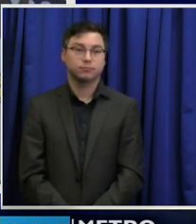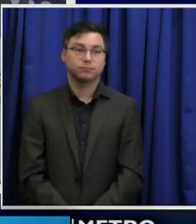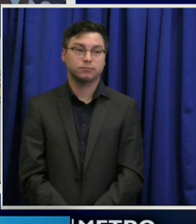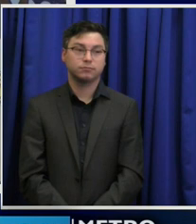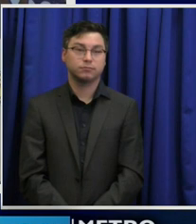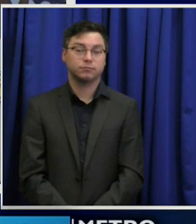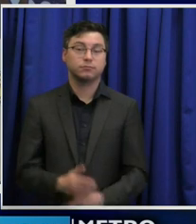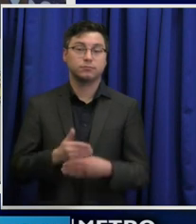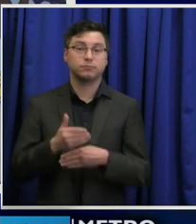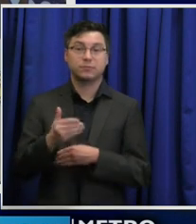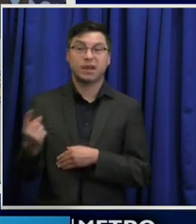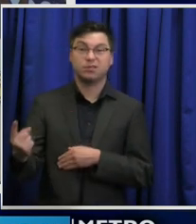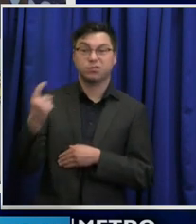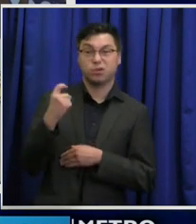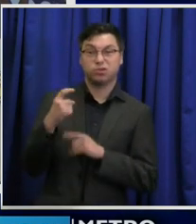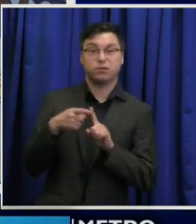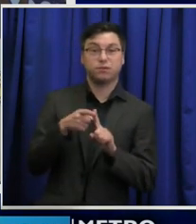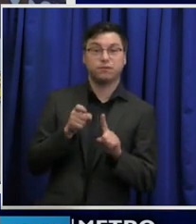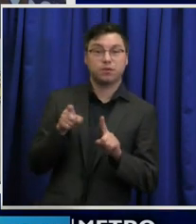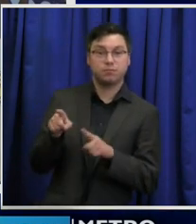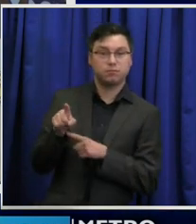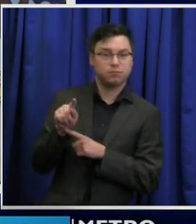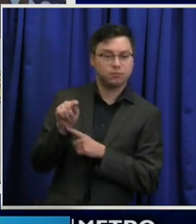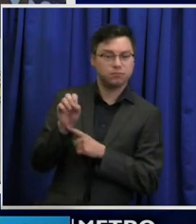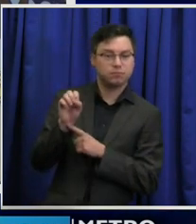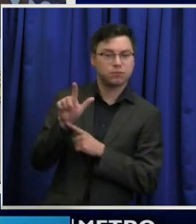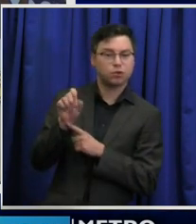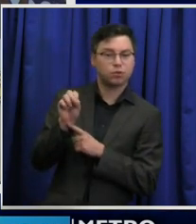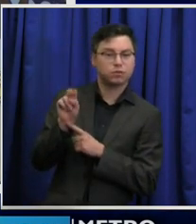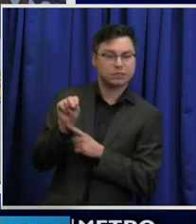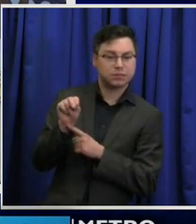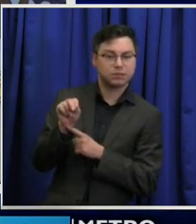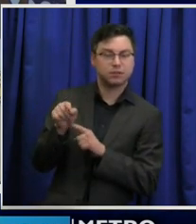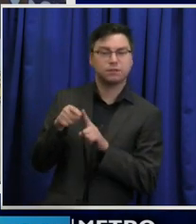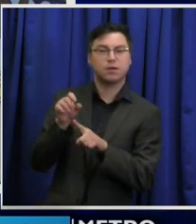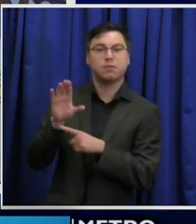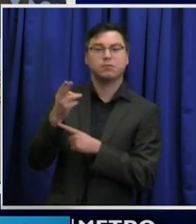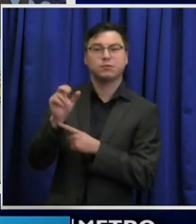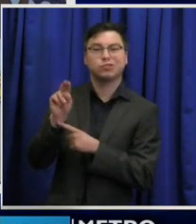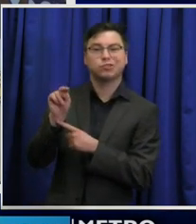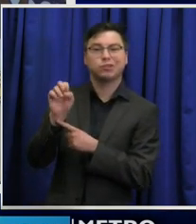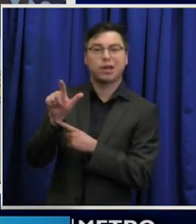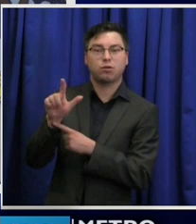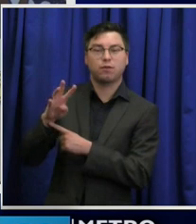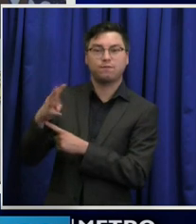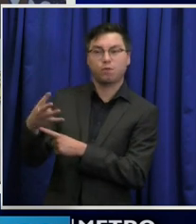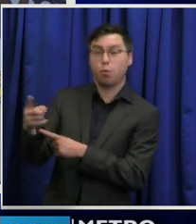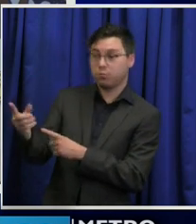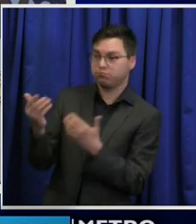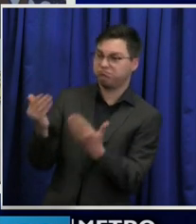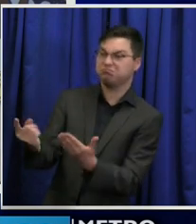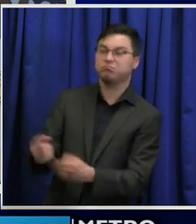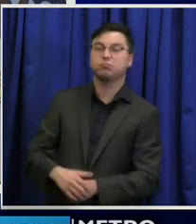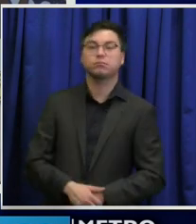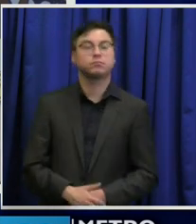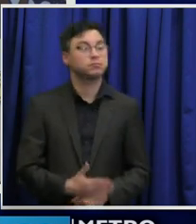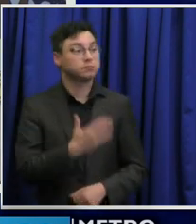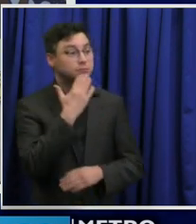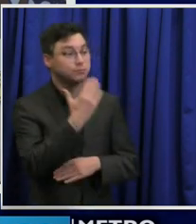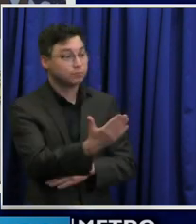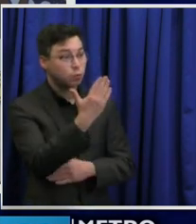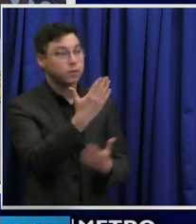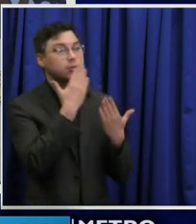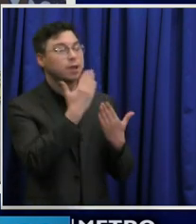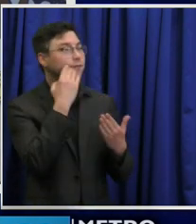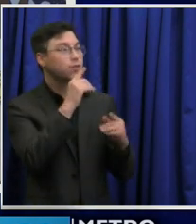Our next question comes from Tolson Fakili from Channel 4. Go ahead, Tolson. Good morning. Thanks for taking